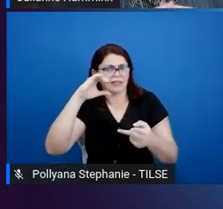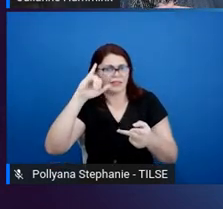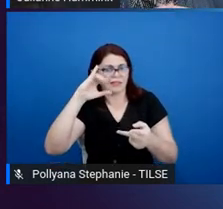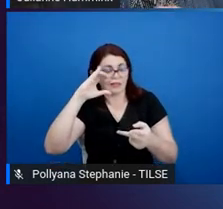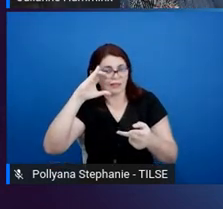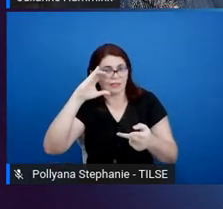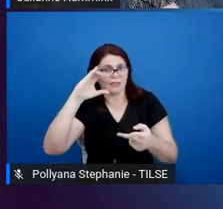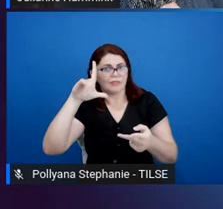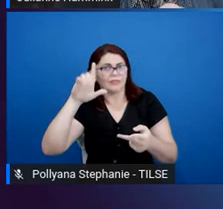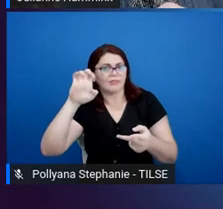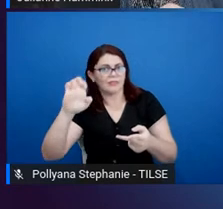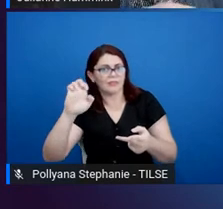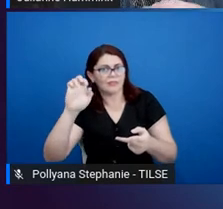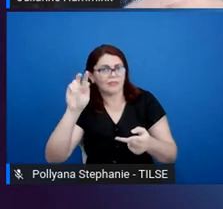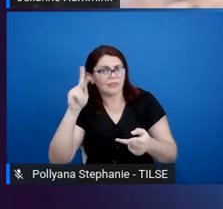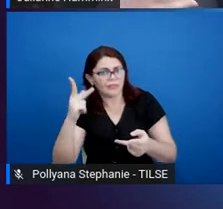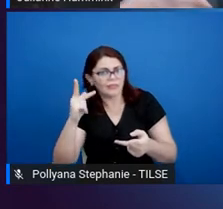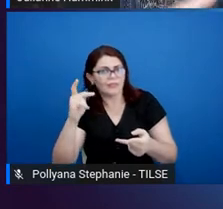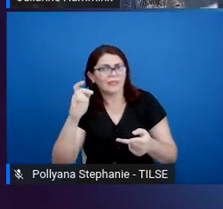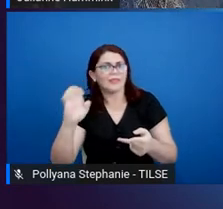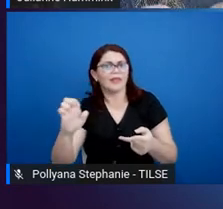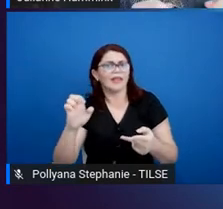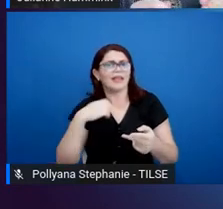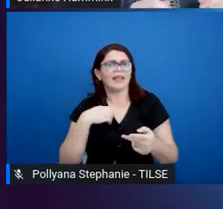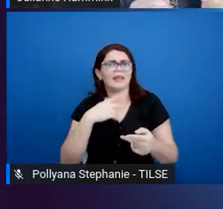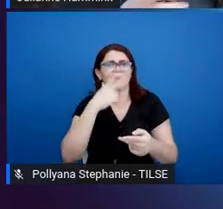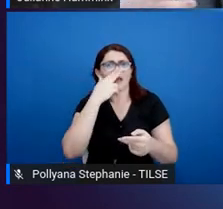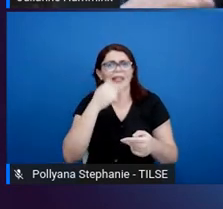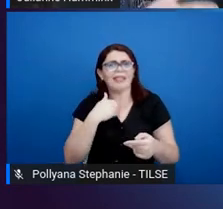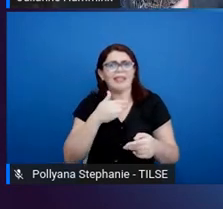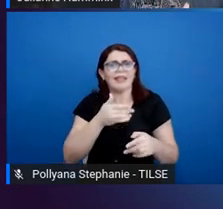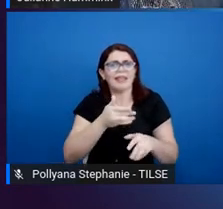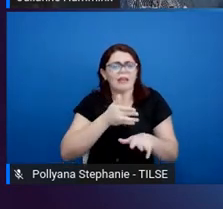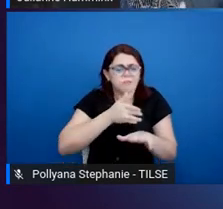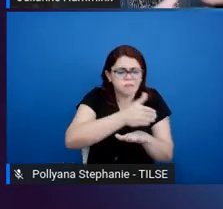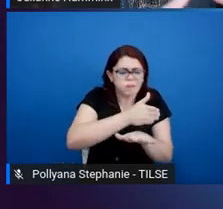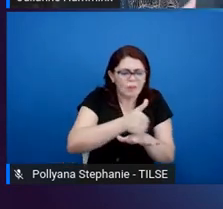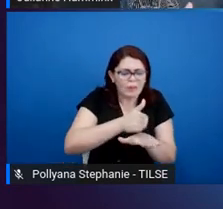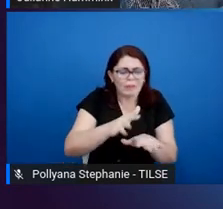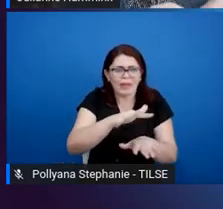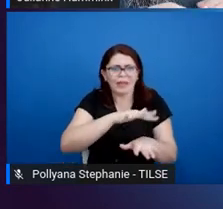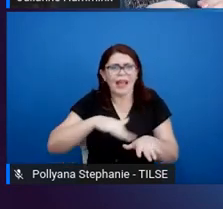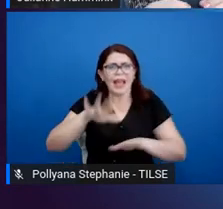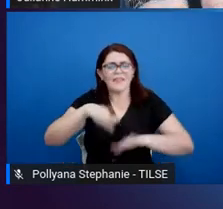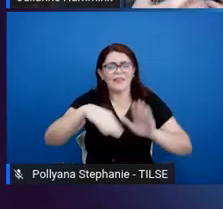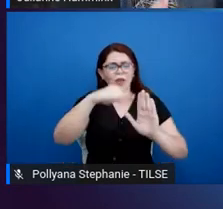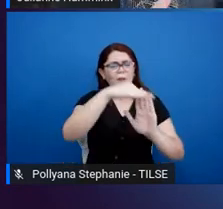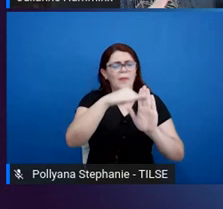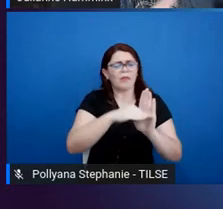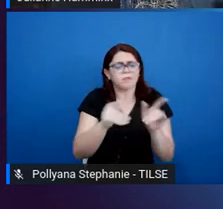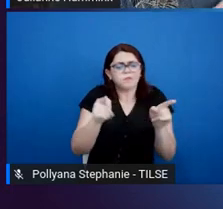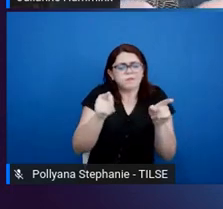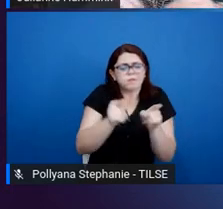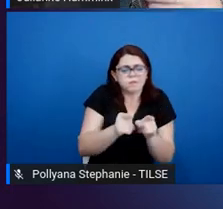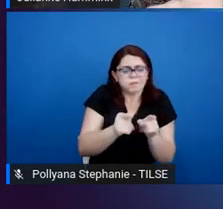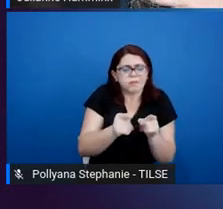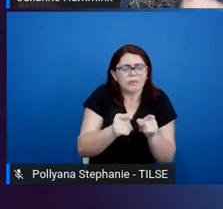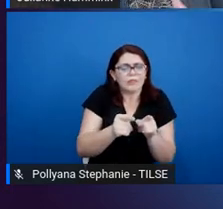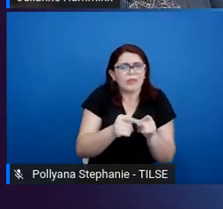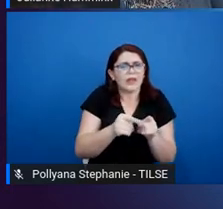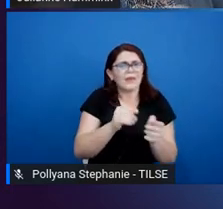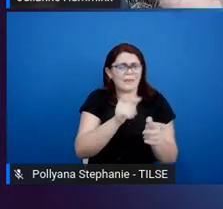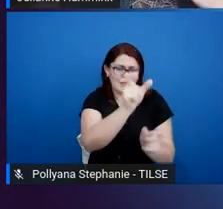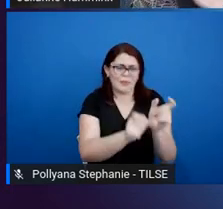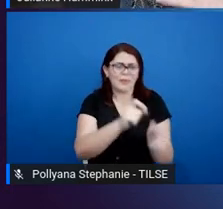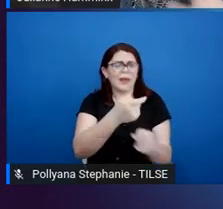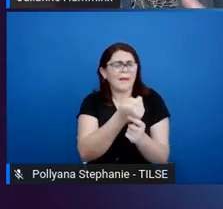that they can be very small programs where maybe a few subjects are taught in English. They can